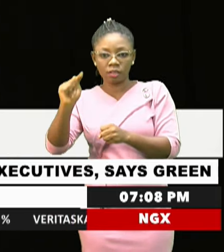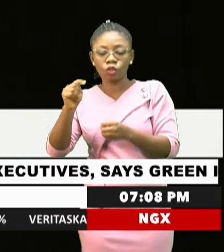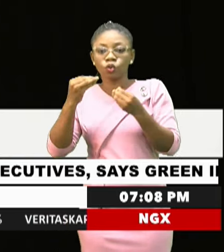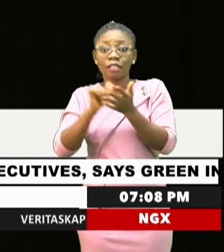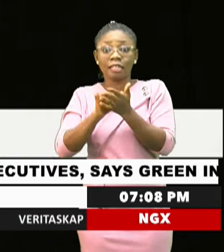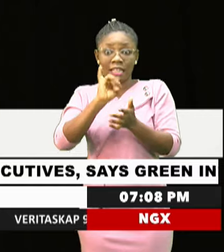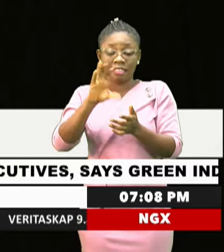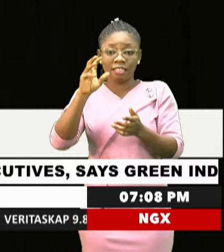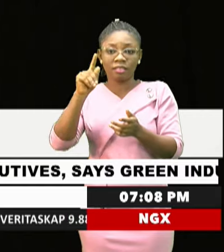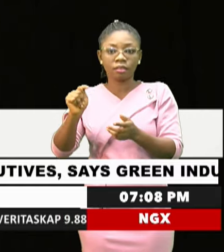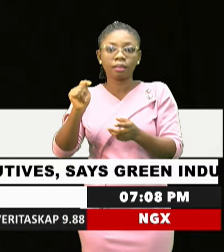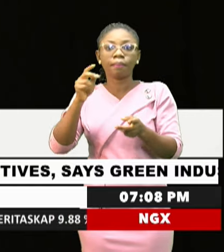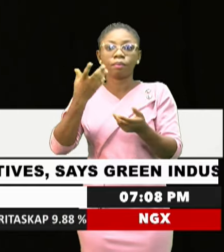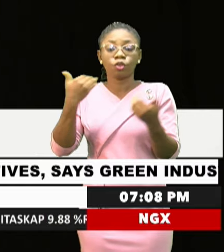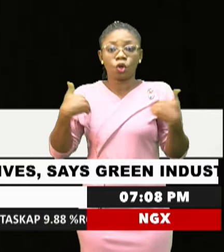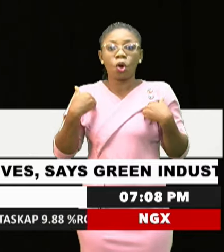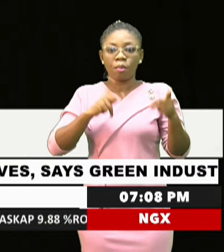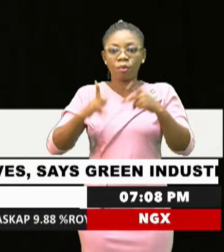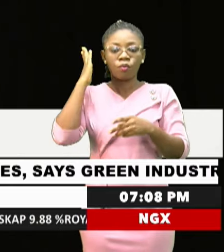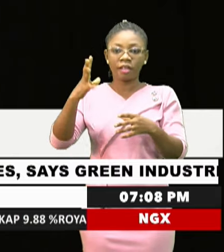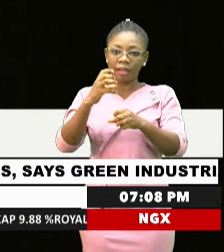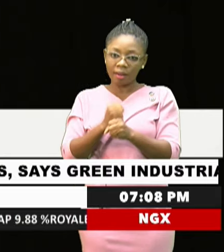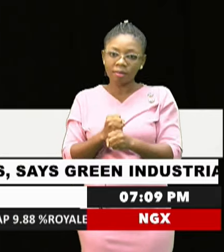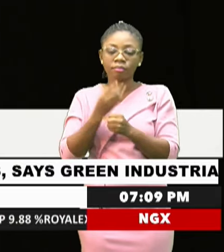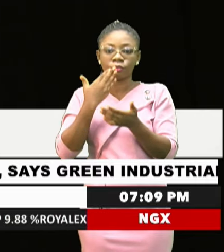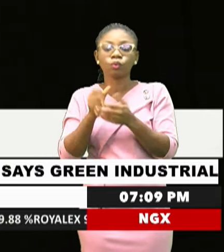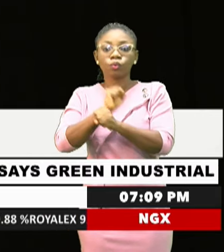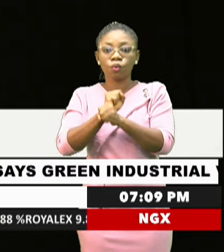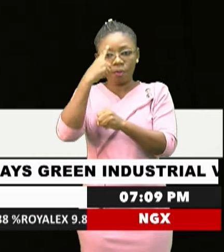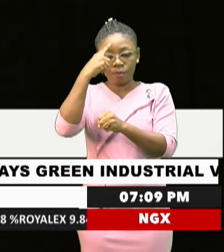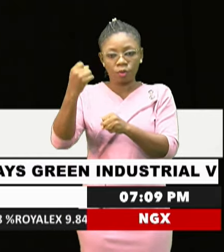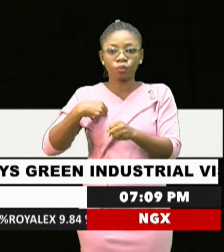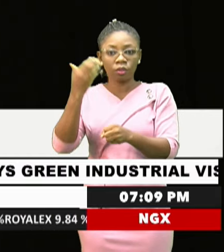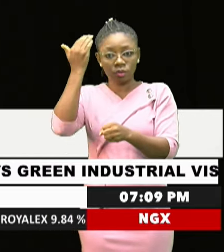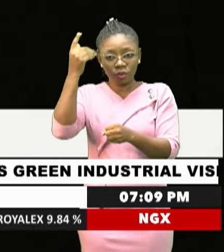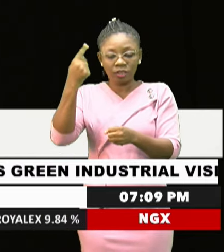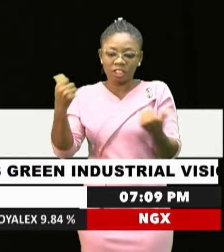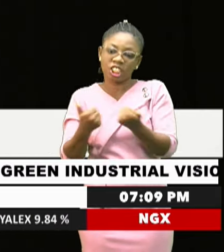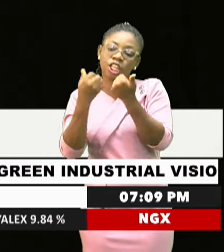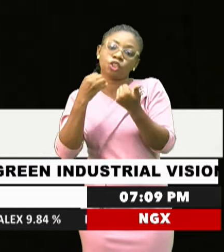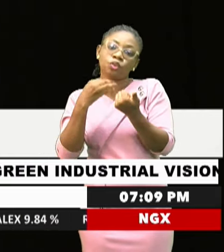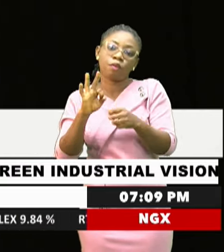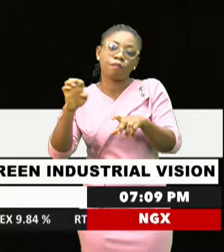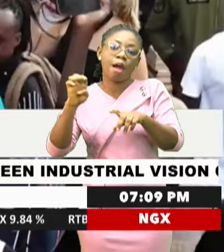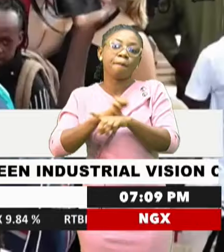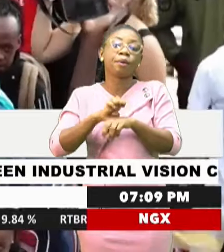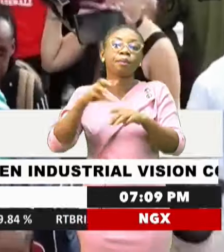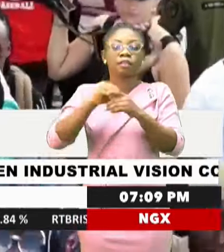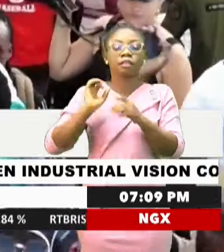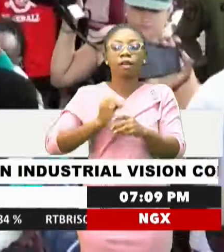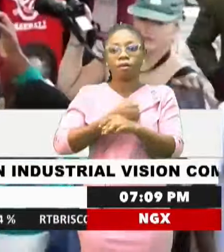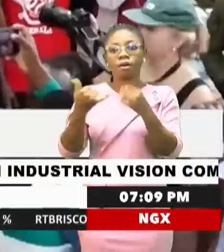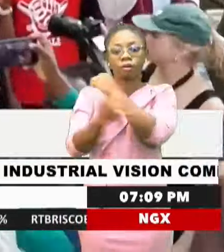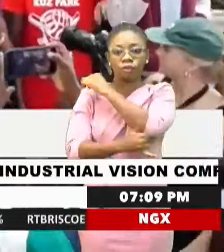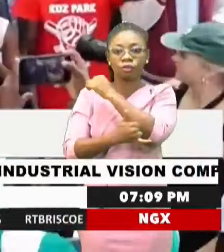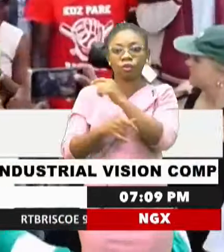people can get digital jobs. Because we know the challenge of unemployment in our country. He commanded the youth for exercising their